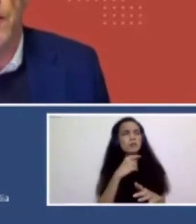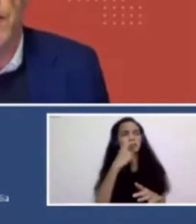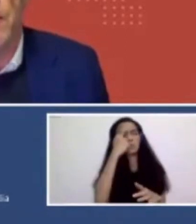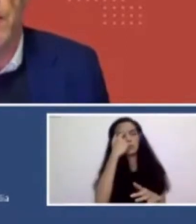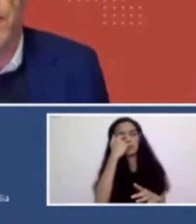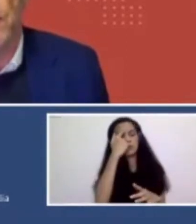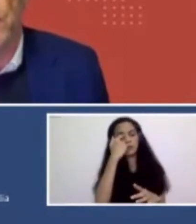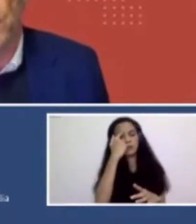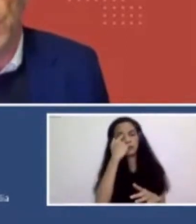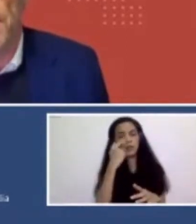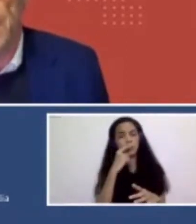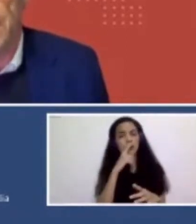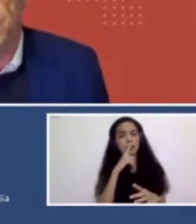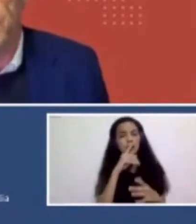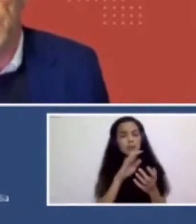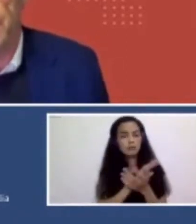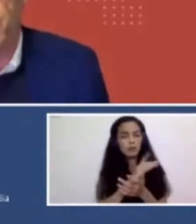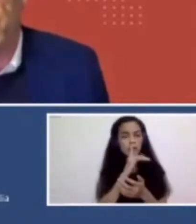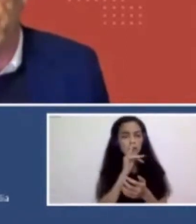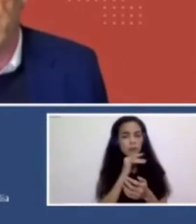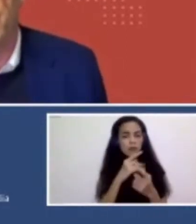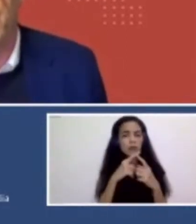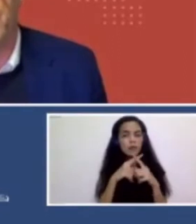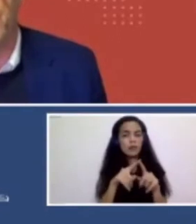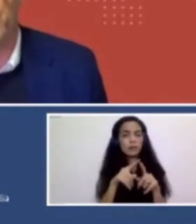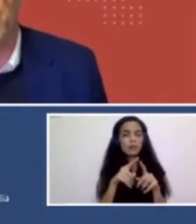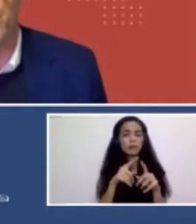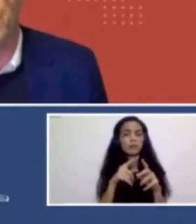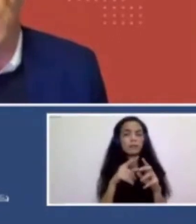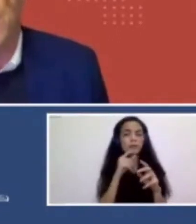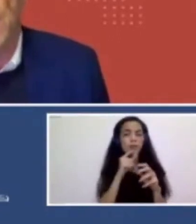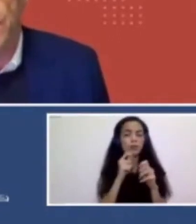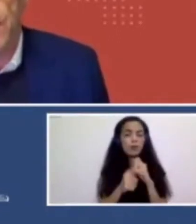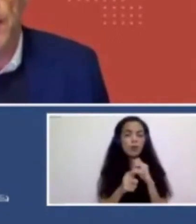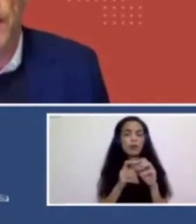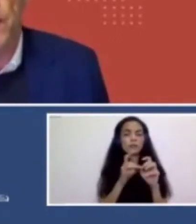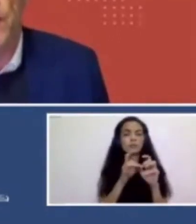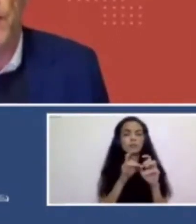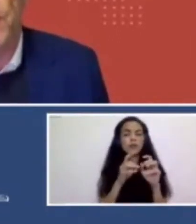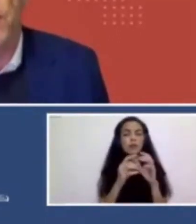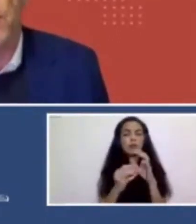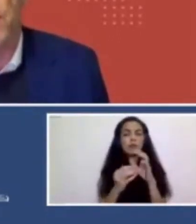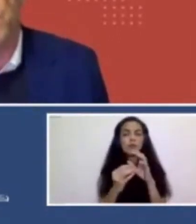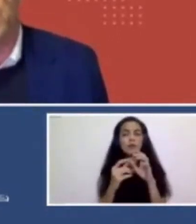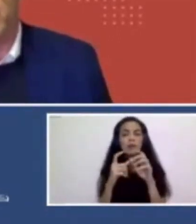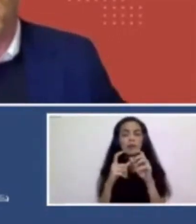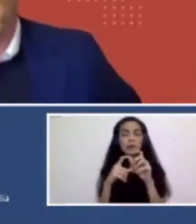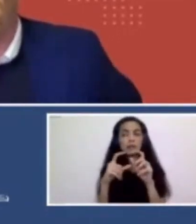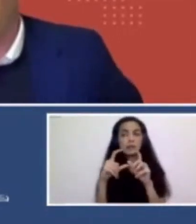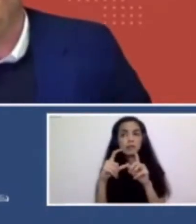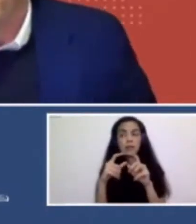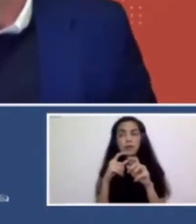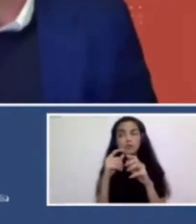design office in the sense that all our money, to pay for staffing and resources has to come from the projects we,